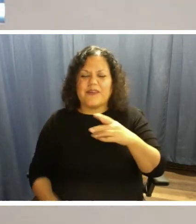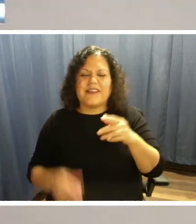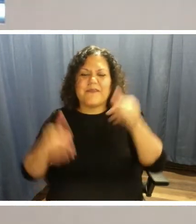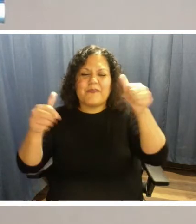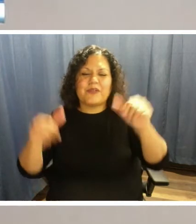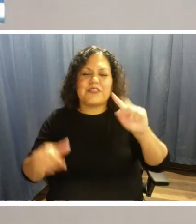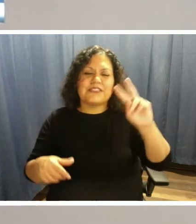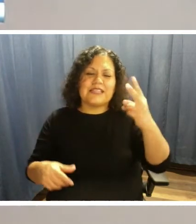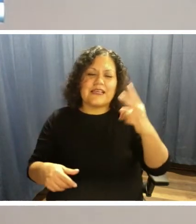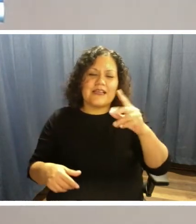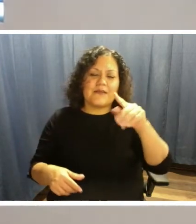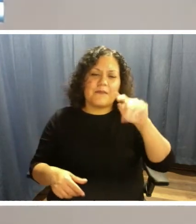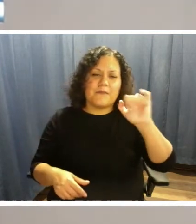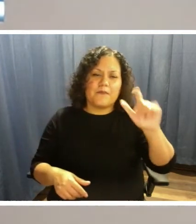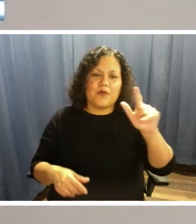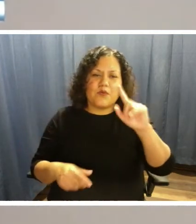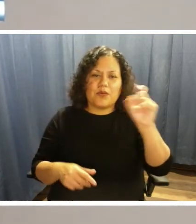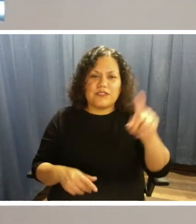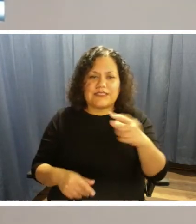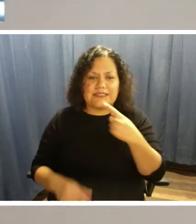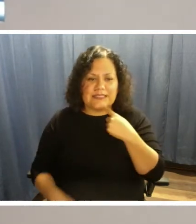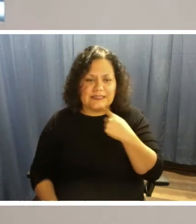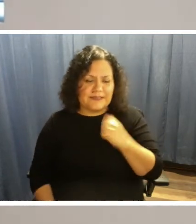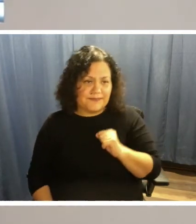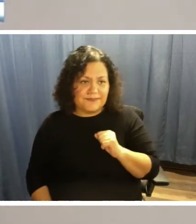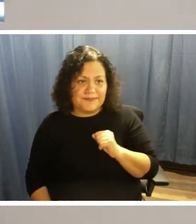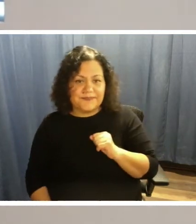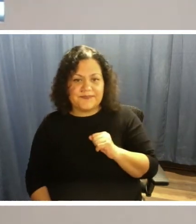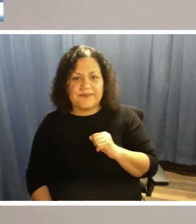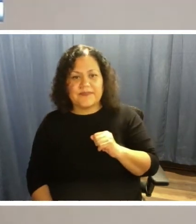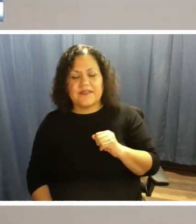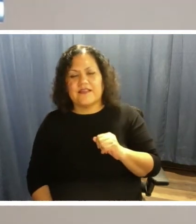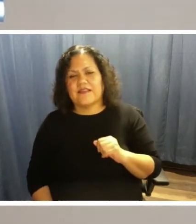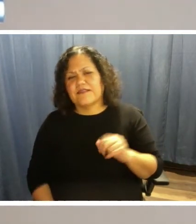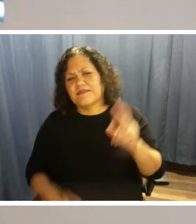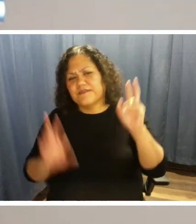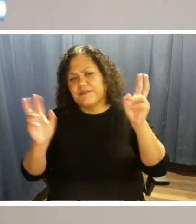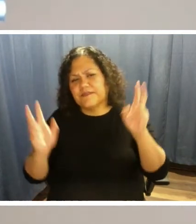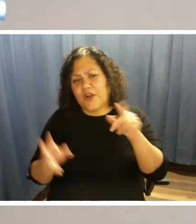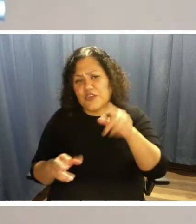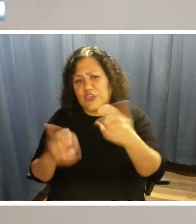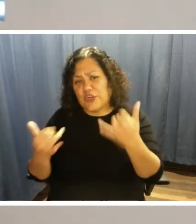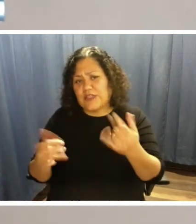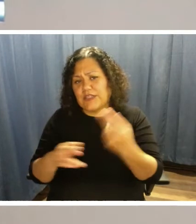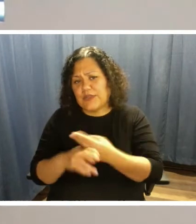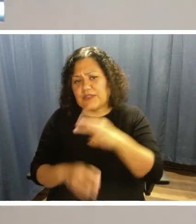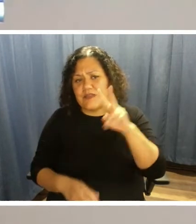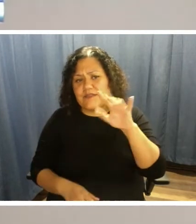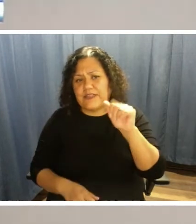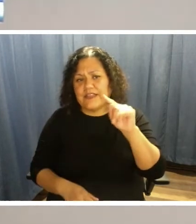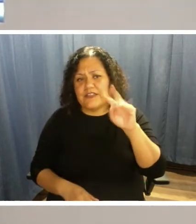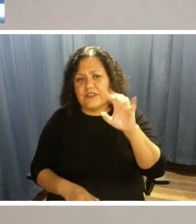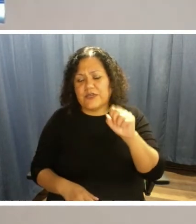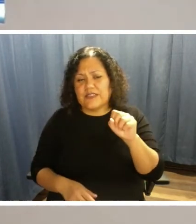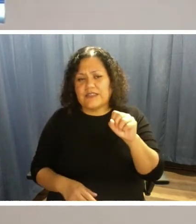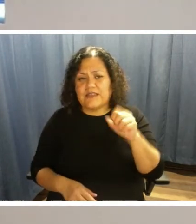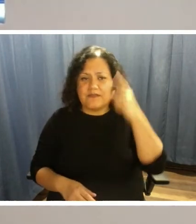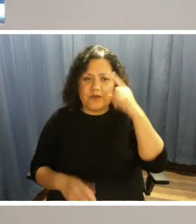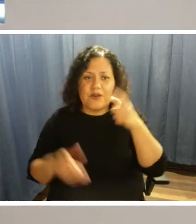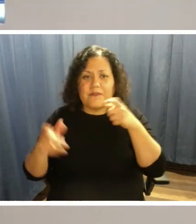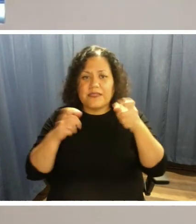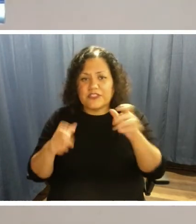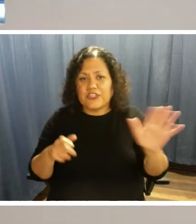some time to do that. So our second poll question is this. Are you currently using VIA Trans online services for managing your